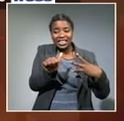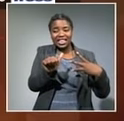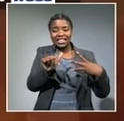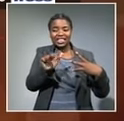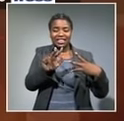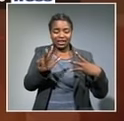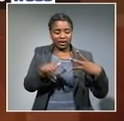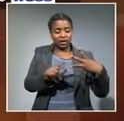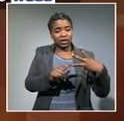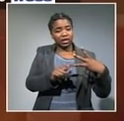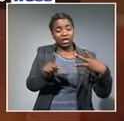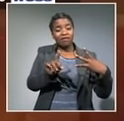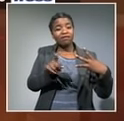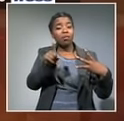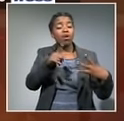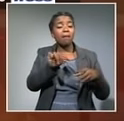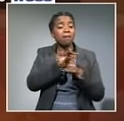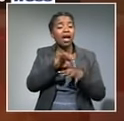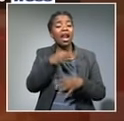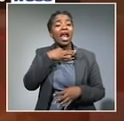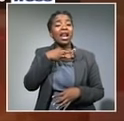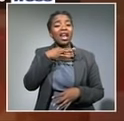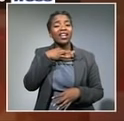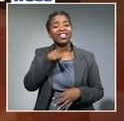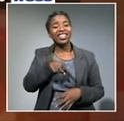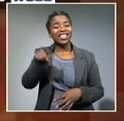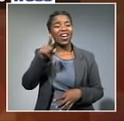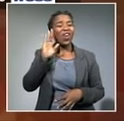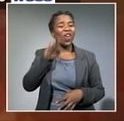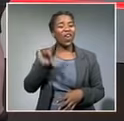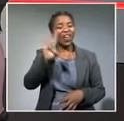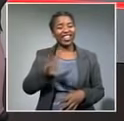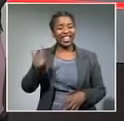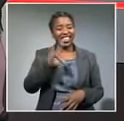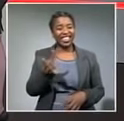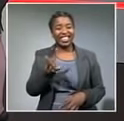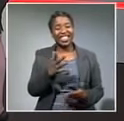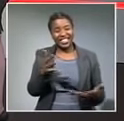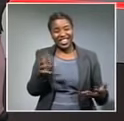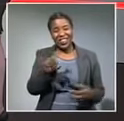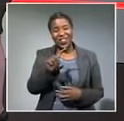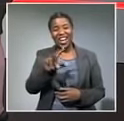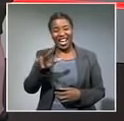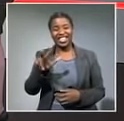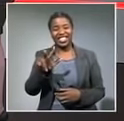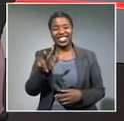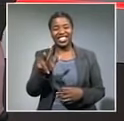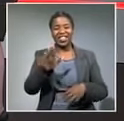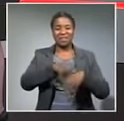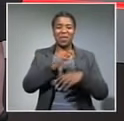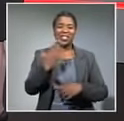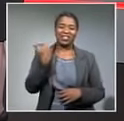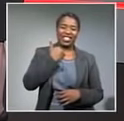and sally if you're heading off to london and booking a hotel thankfully not 18 rand 67 cents to get yourself a sterling